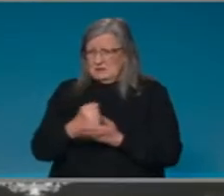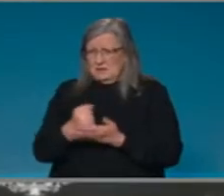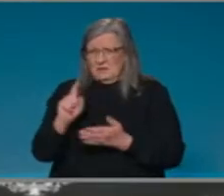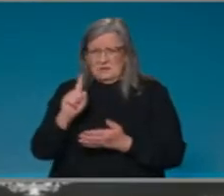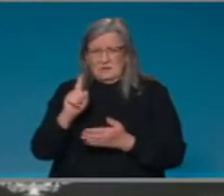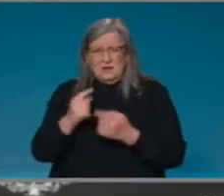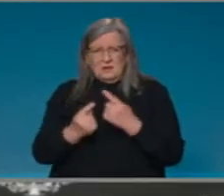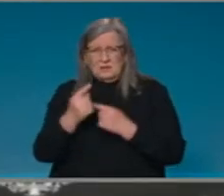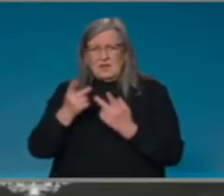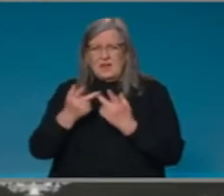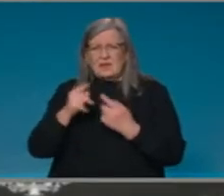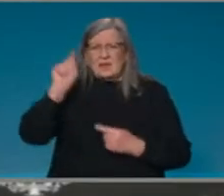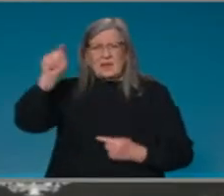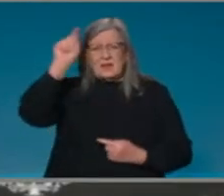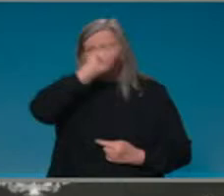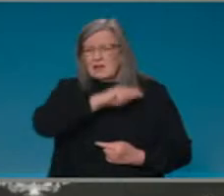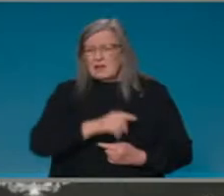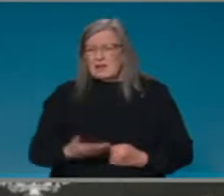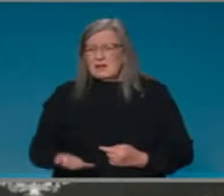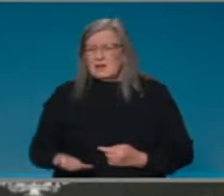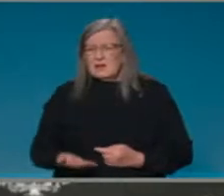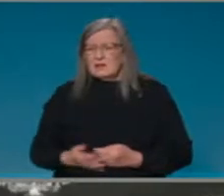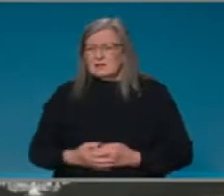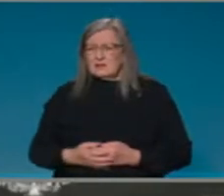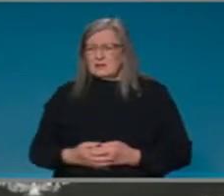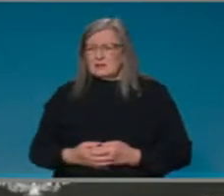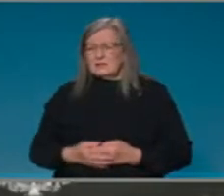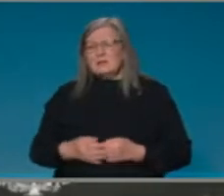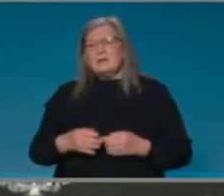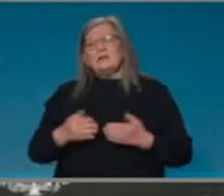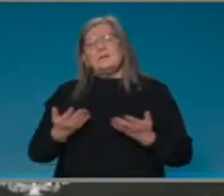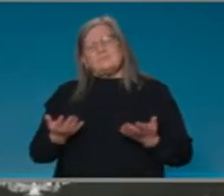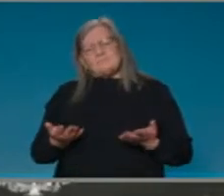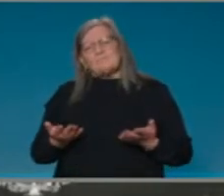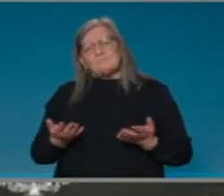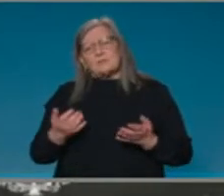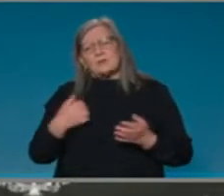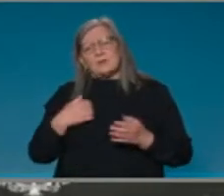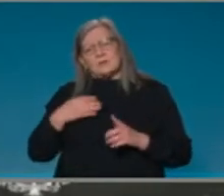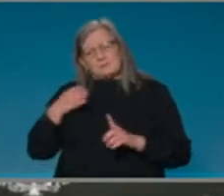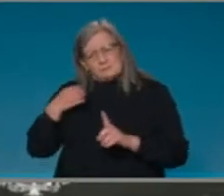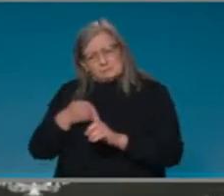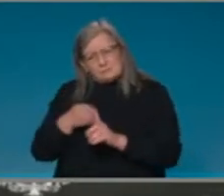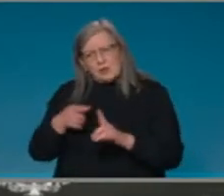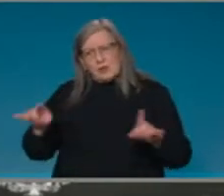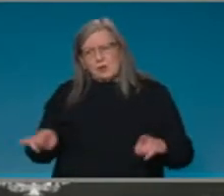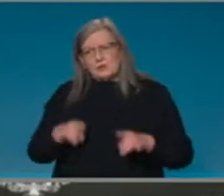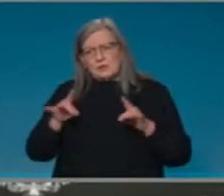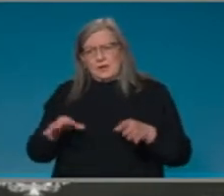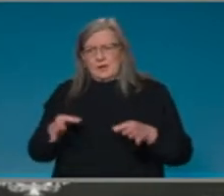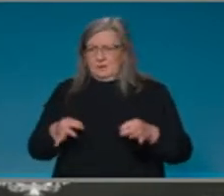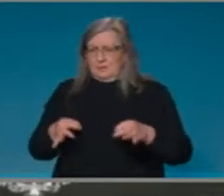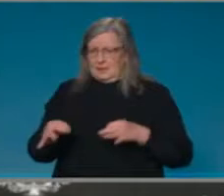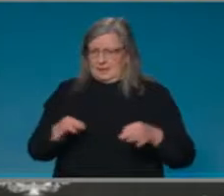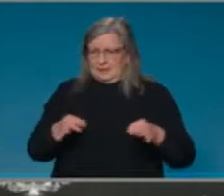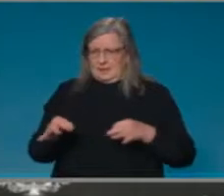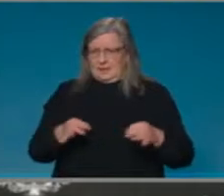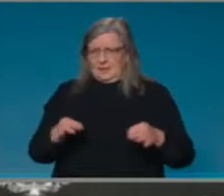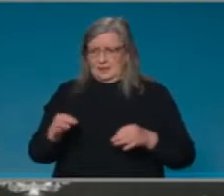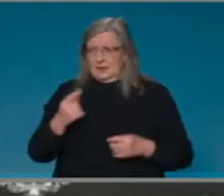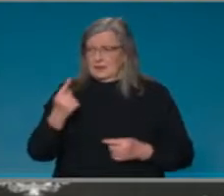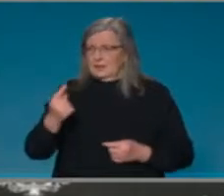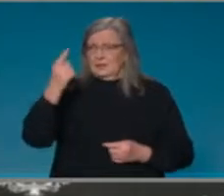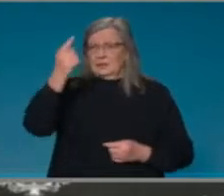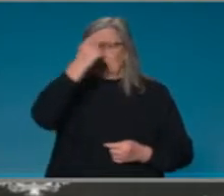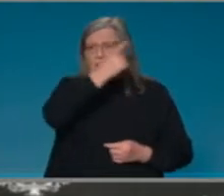that we are absolutely committed to the national plan. And my understanding is that all of the states and territories are committed to the